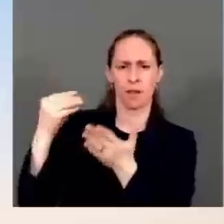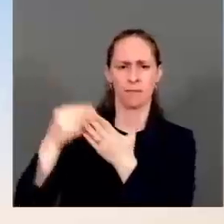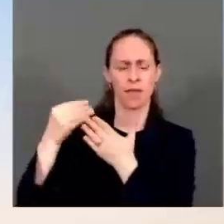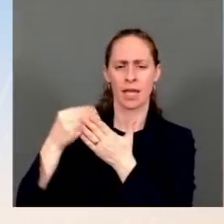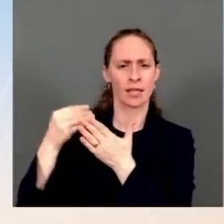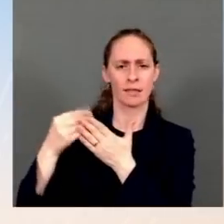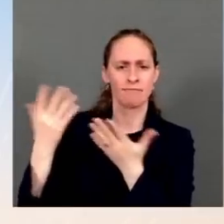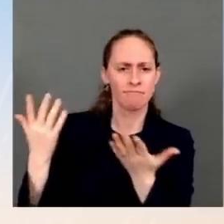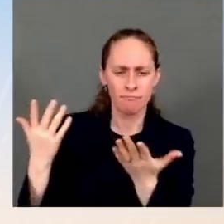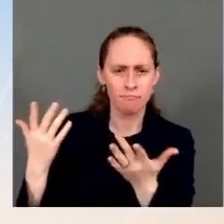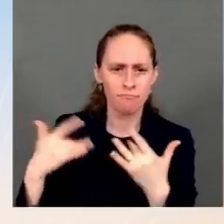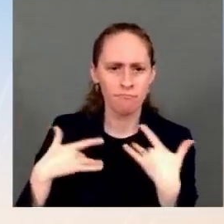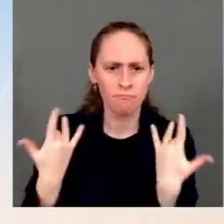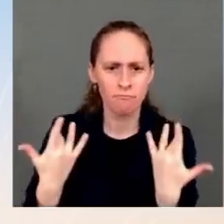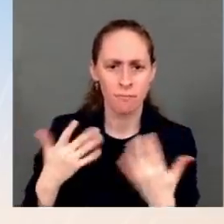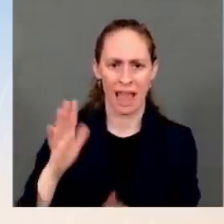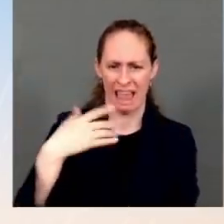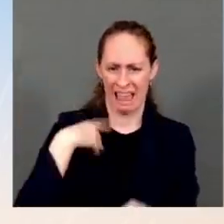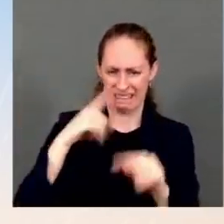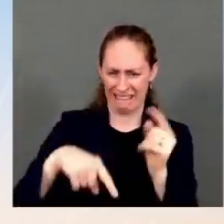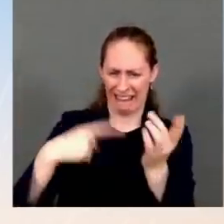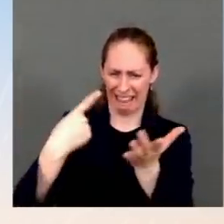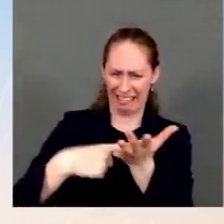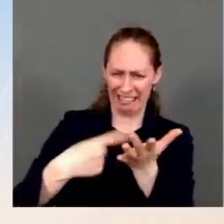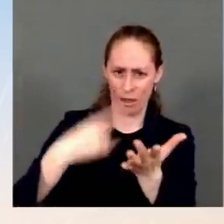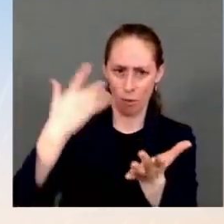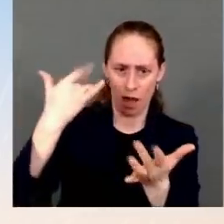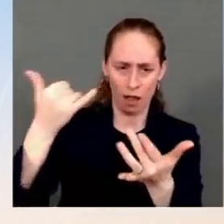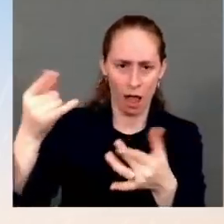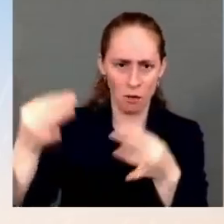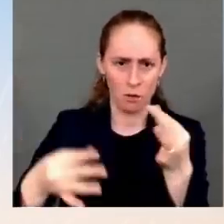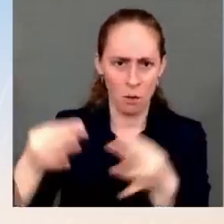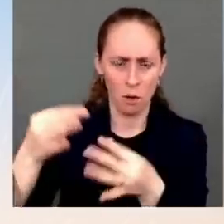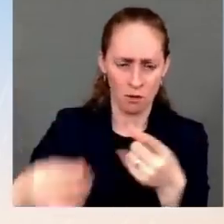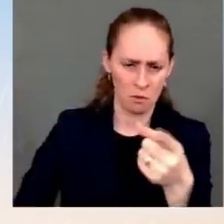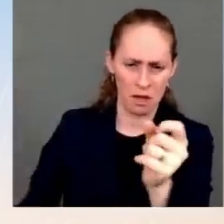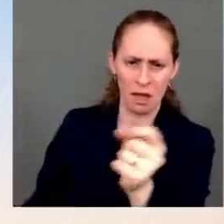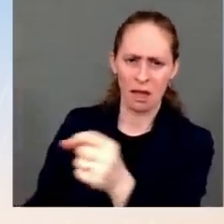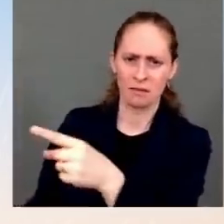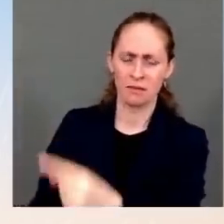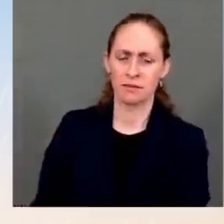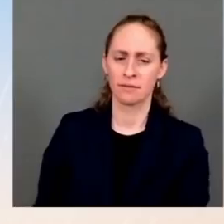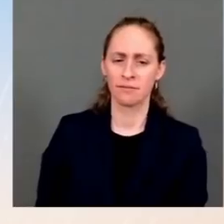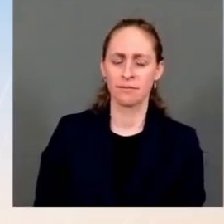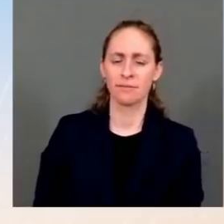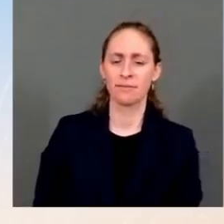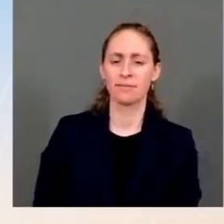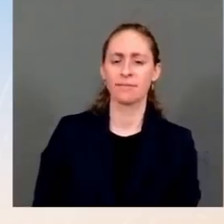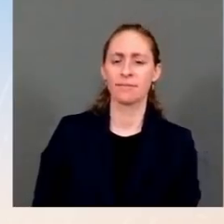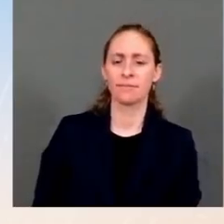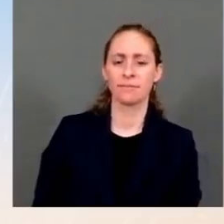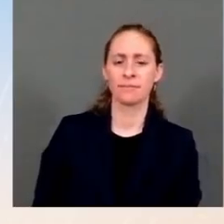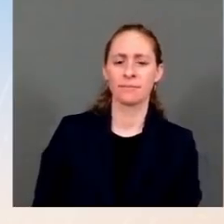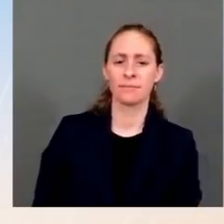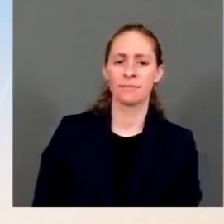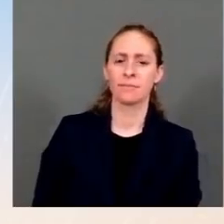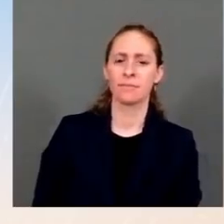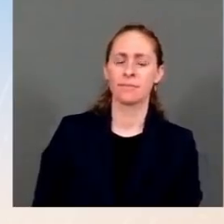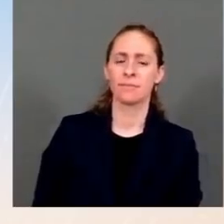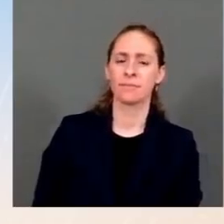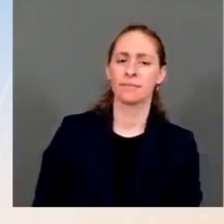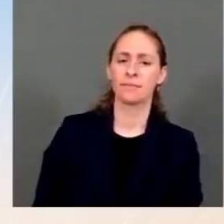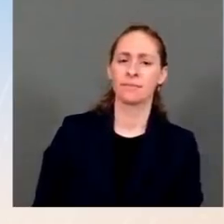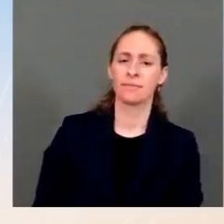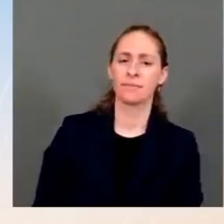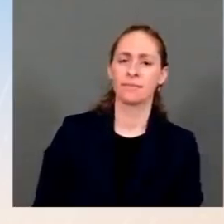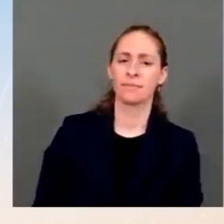The Press question about crime recently. The mayor in San Francisco is now trying to add police funding because when she pulled